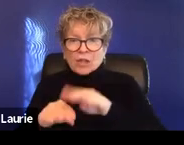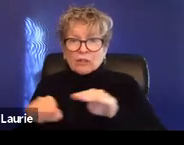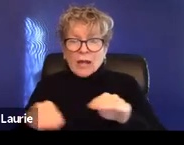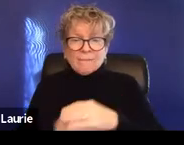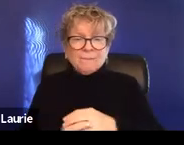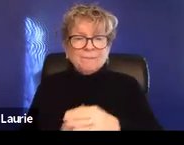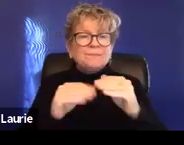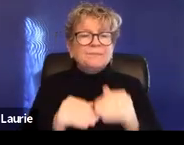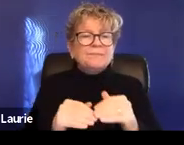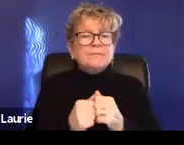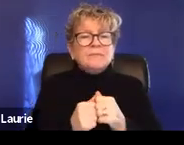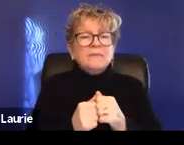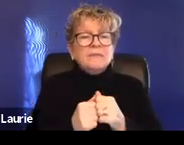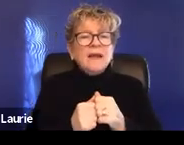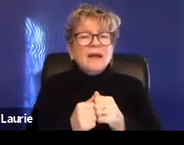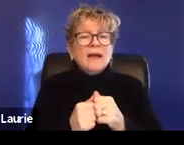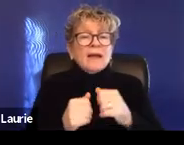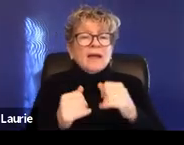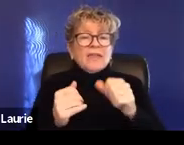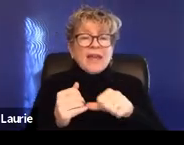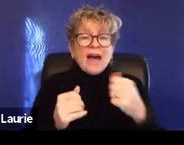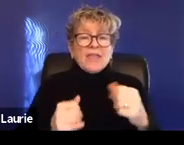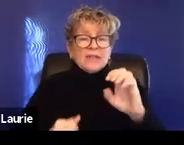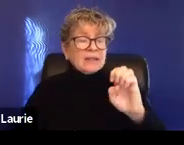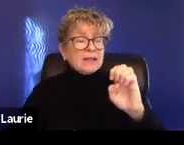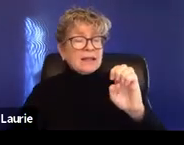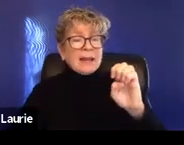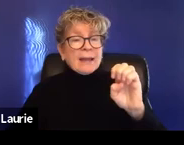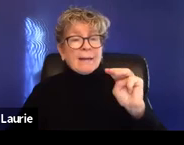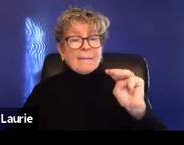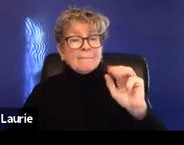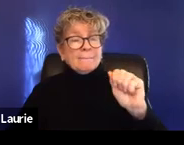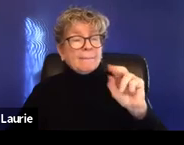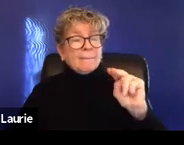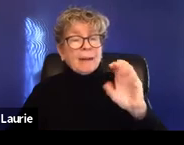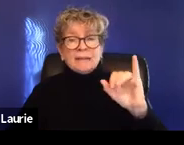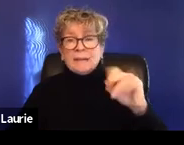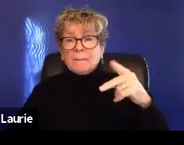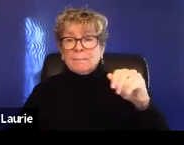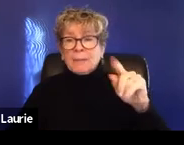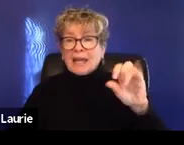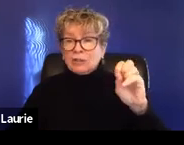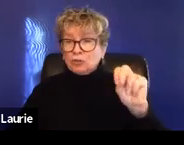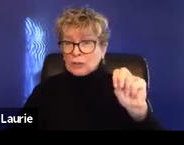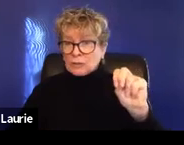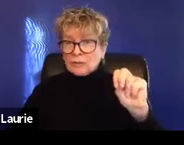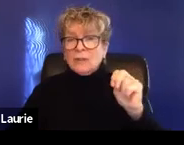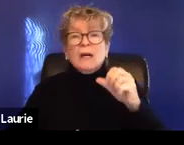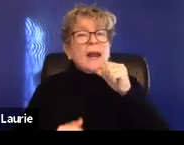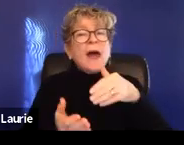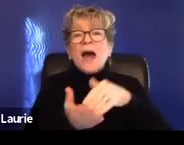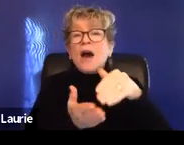is emancipation. So this is, uh, an area that we actually don't see, um, a lot of